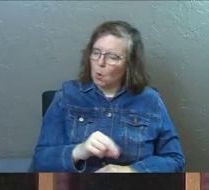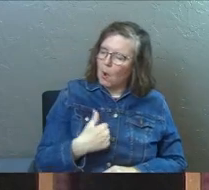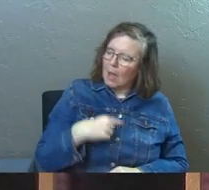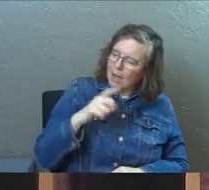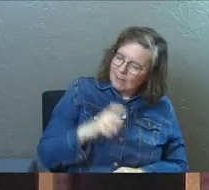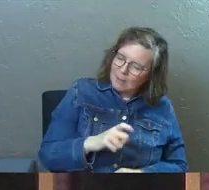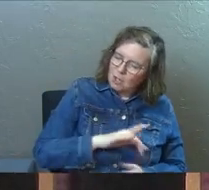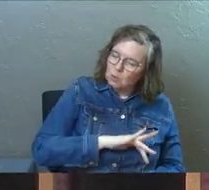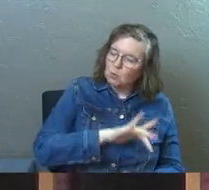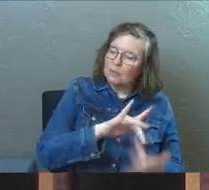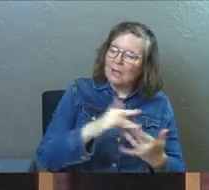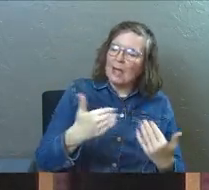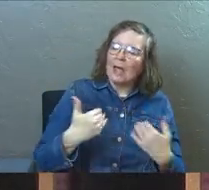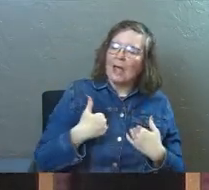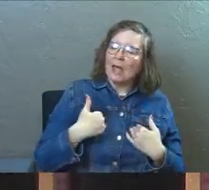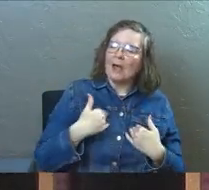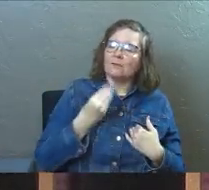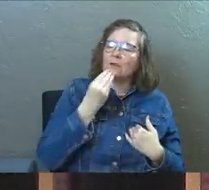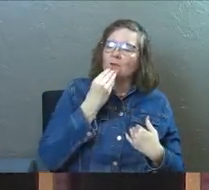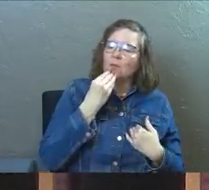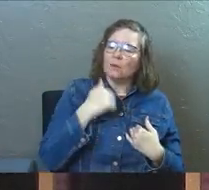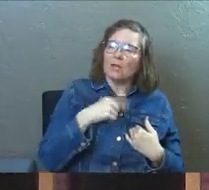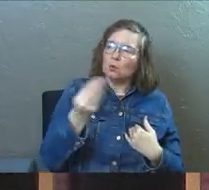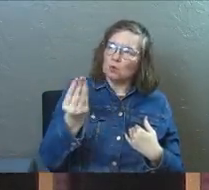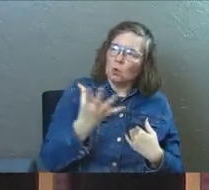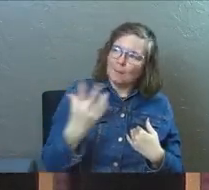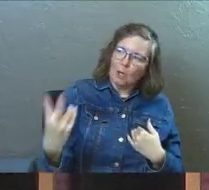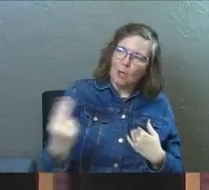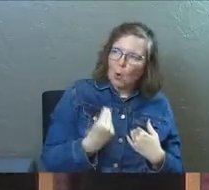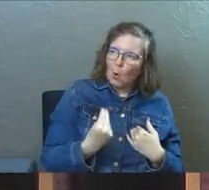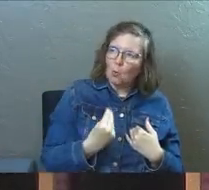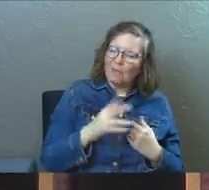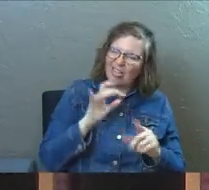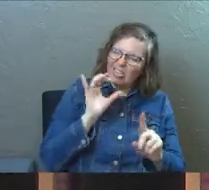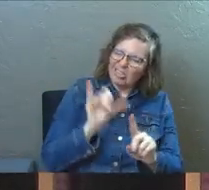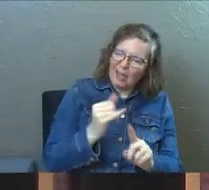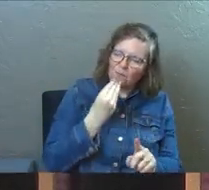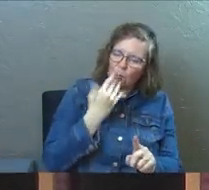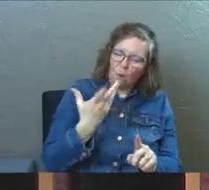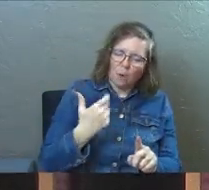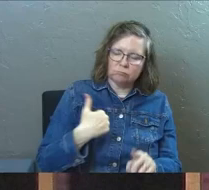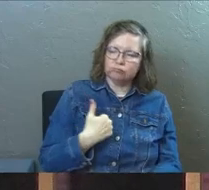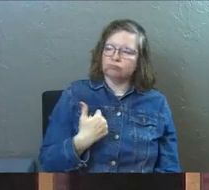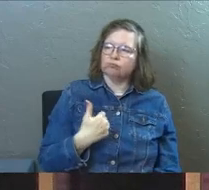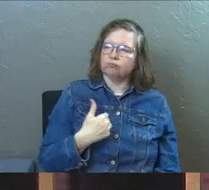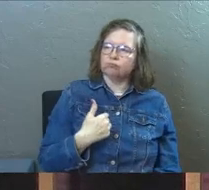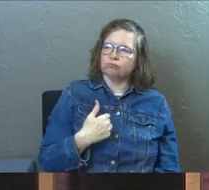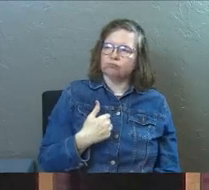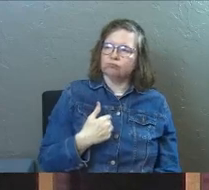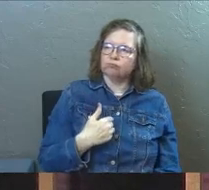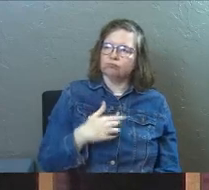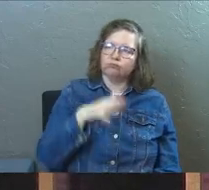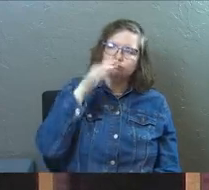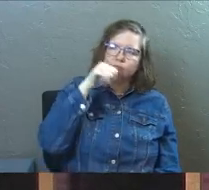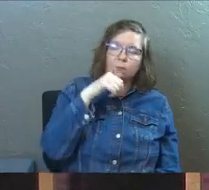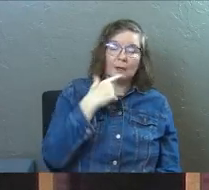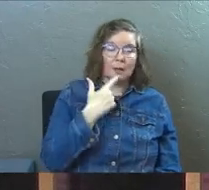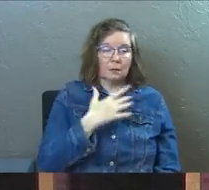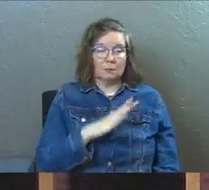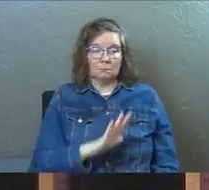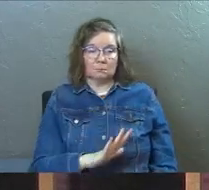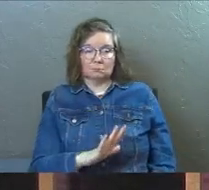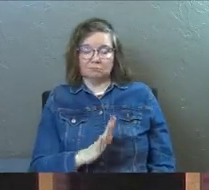must reach for and have the food that you told me I couldn't have. And God said, okay,